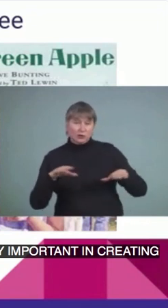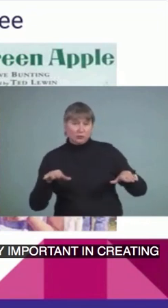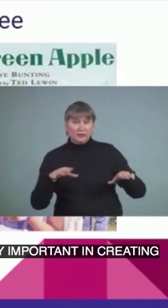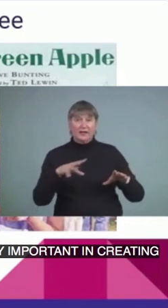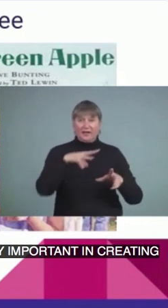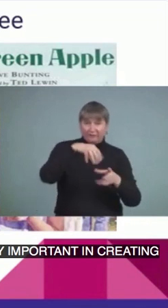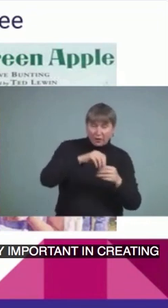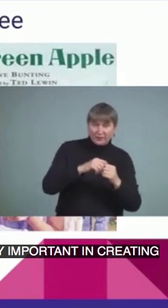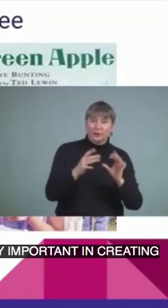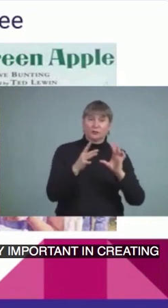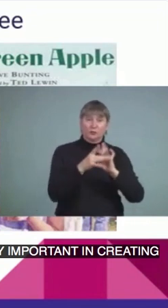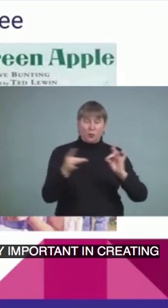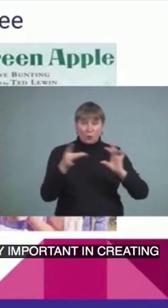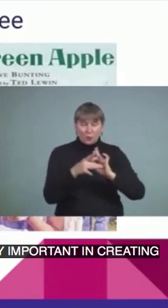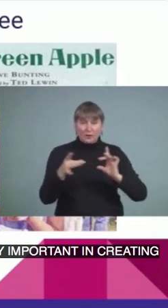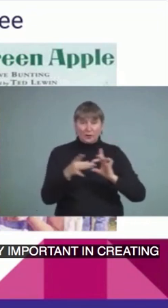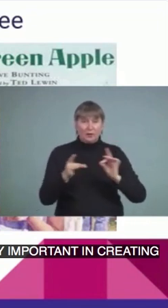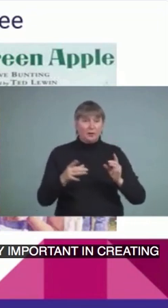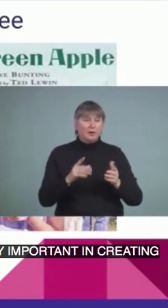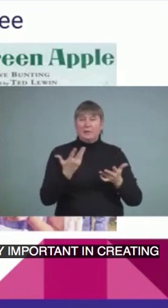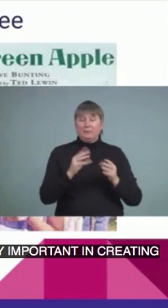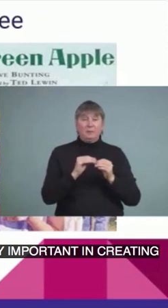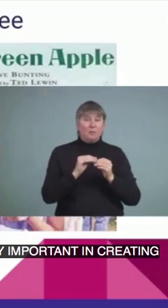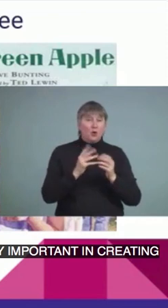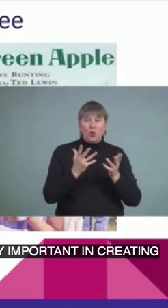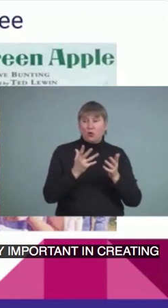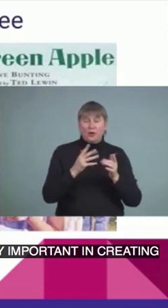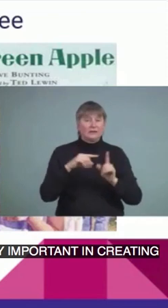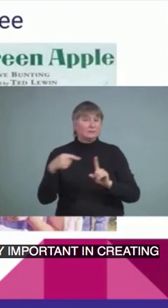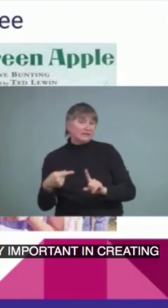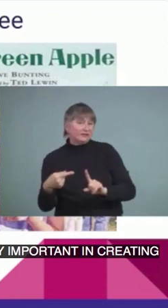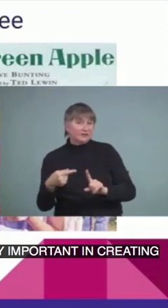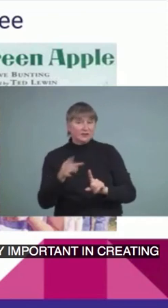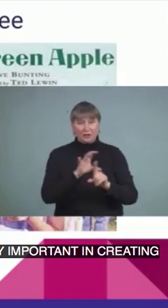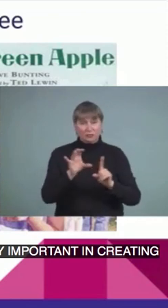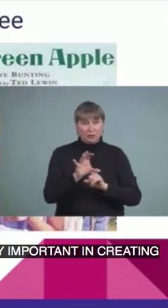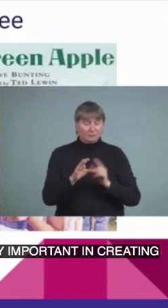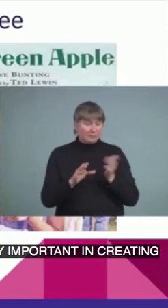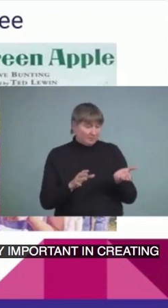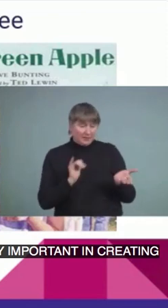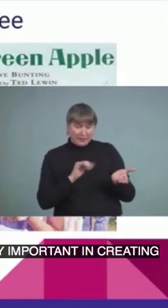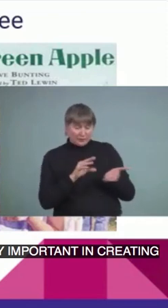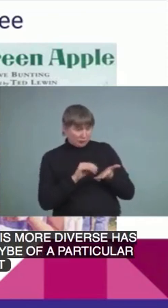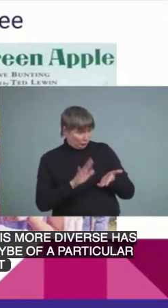stories, maybe of a particular culture, a culture that this student is a